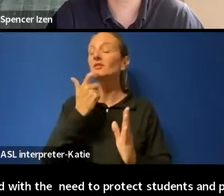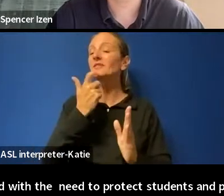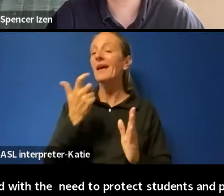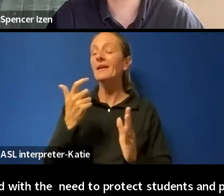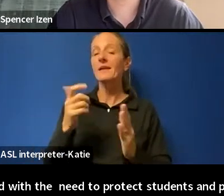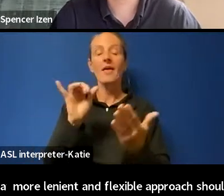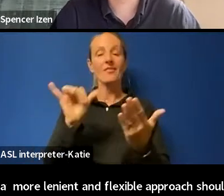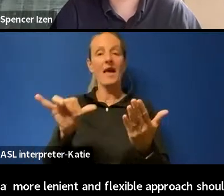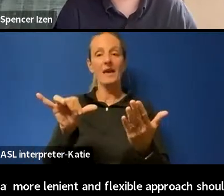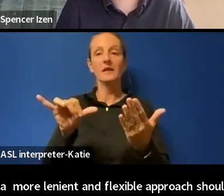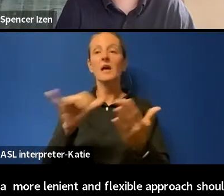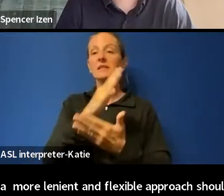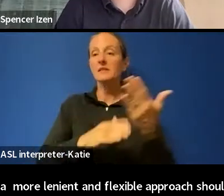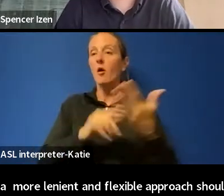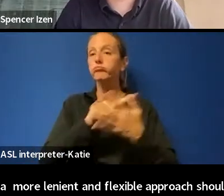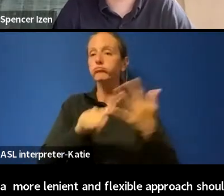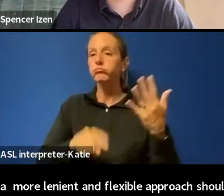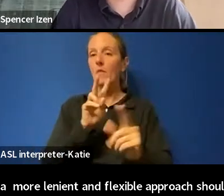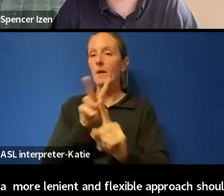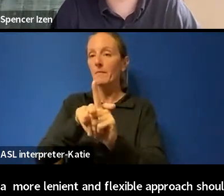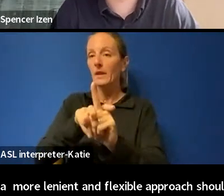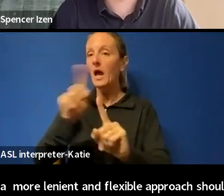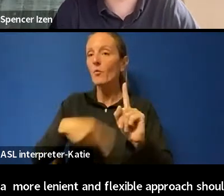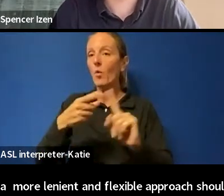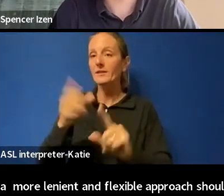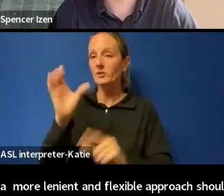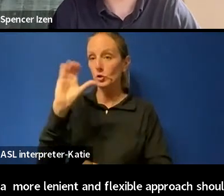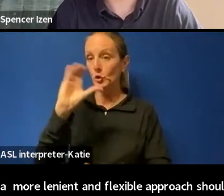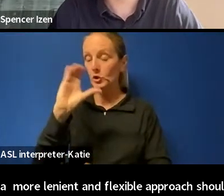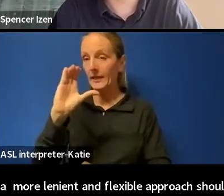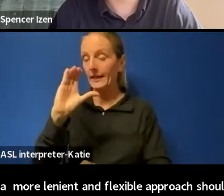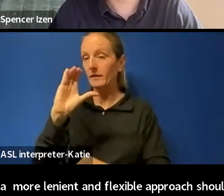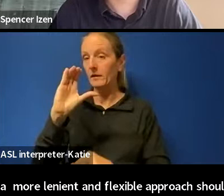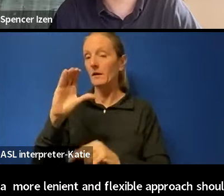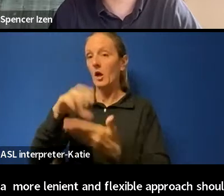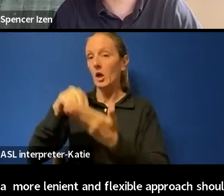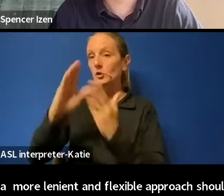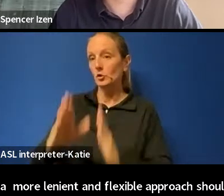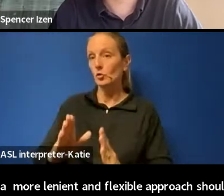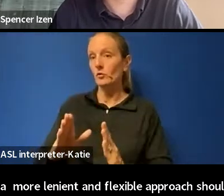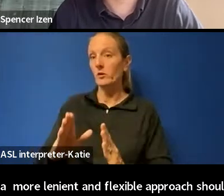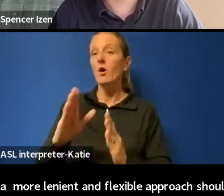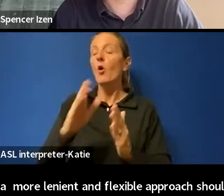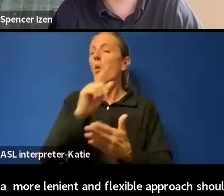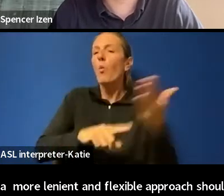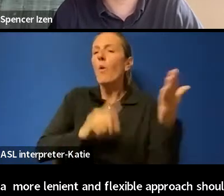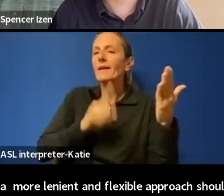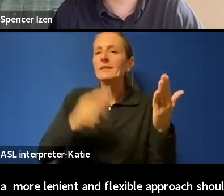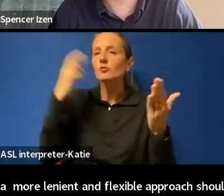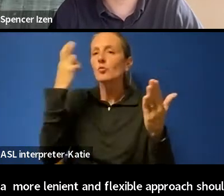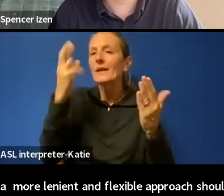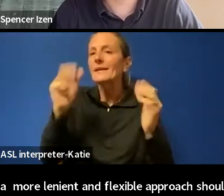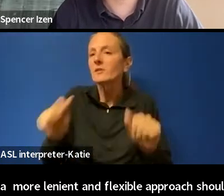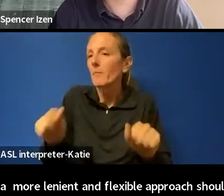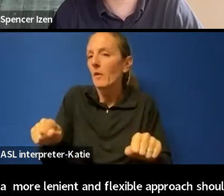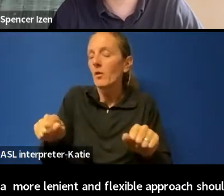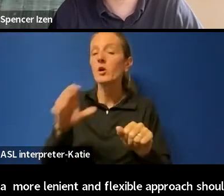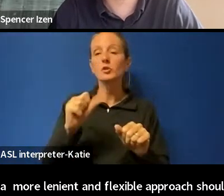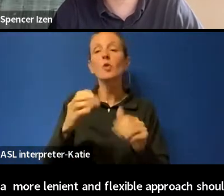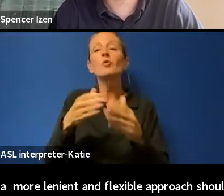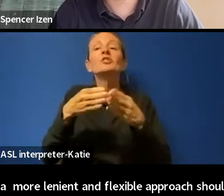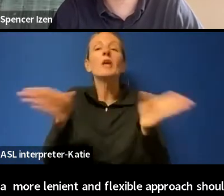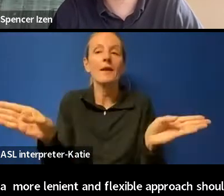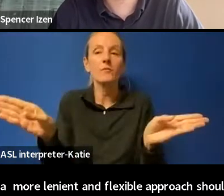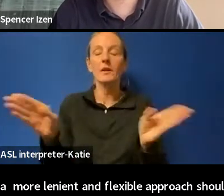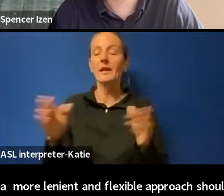determining whether a search of student at whether a search of student at school is reasonable. Generally, in order for a search by